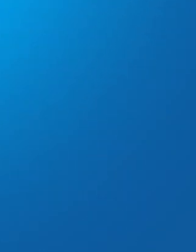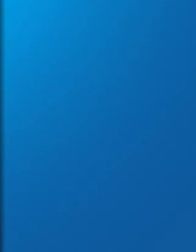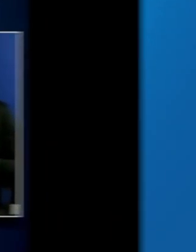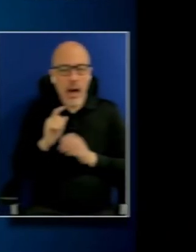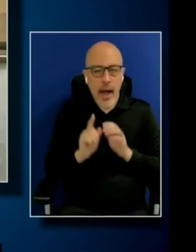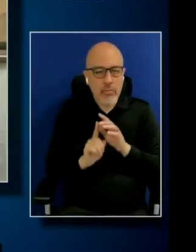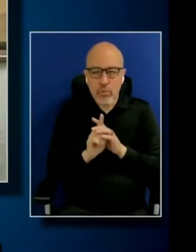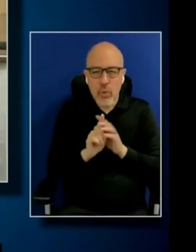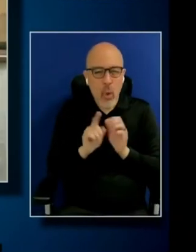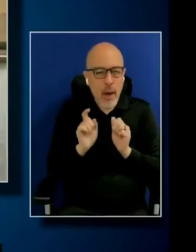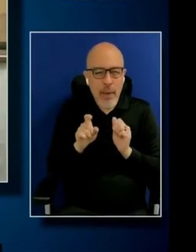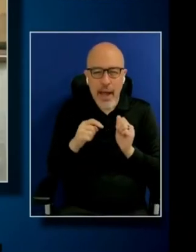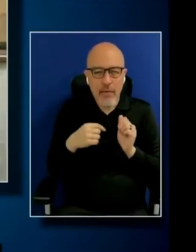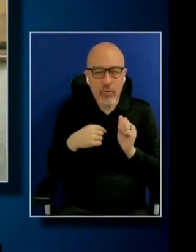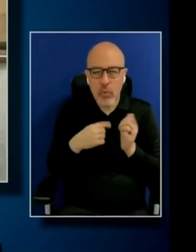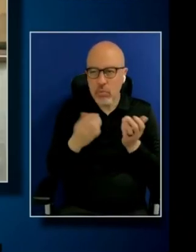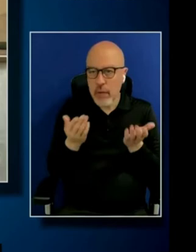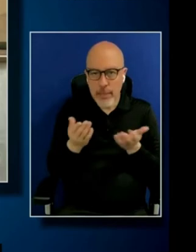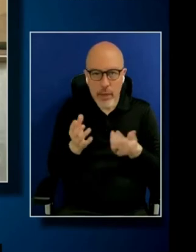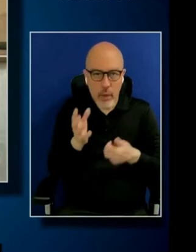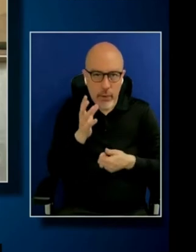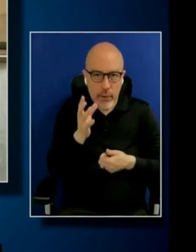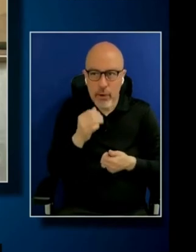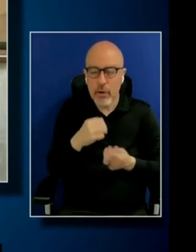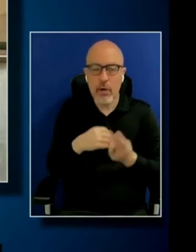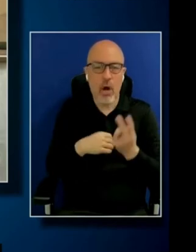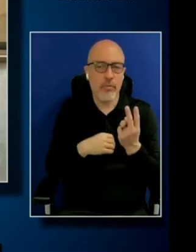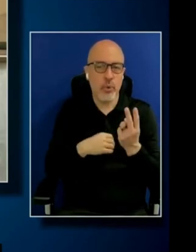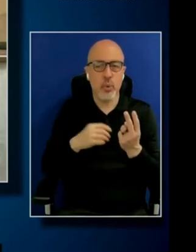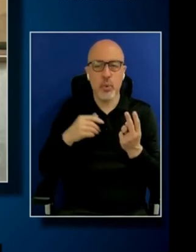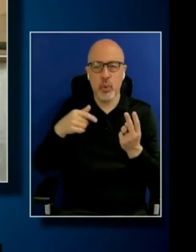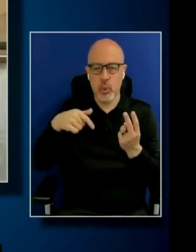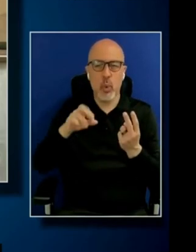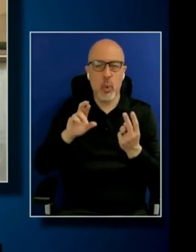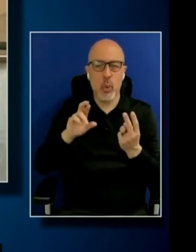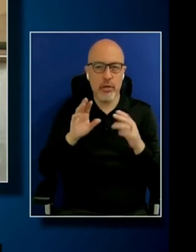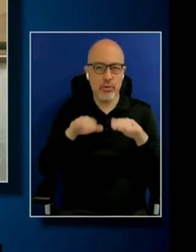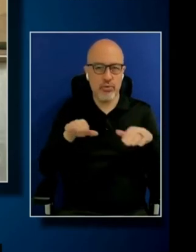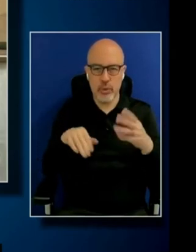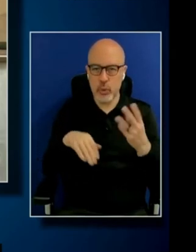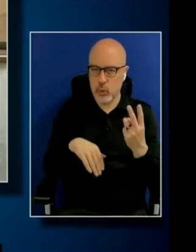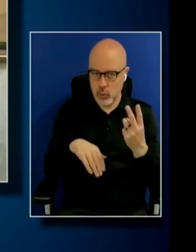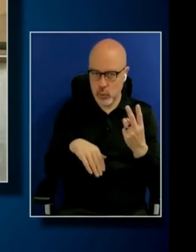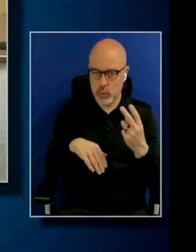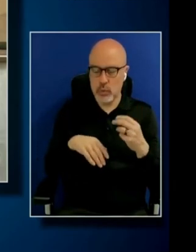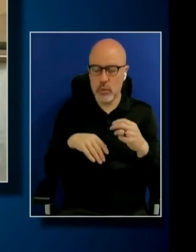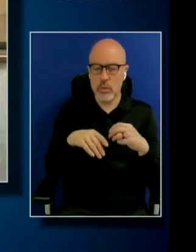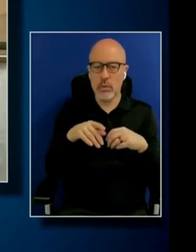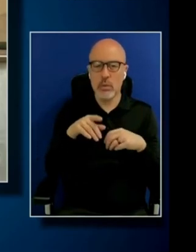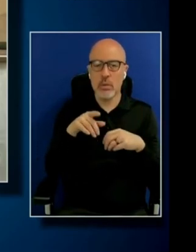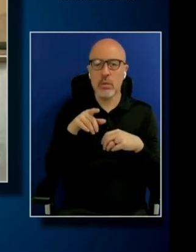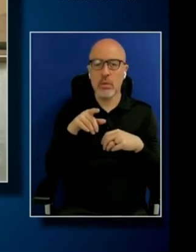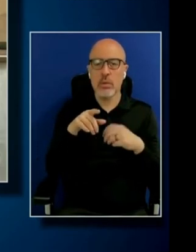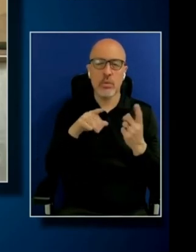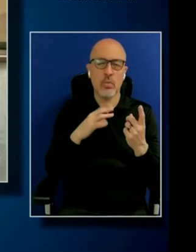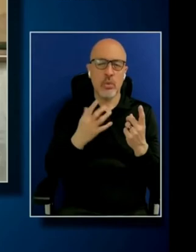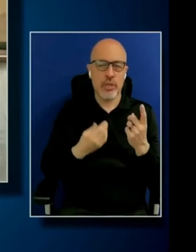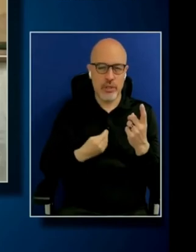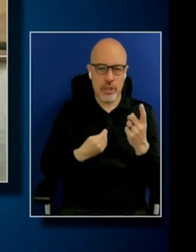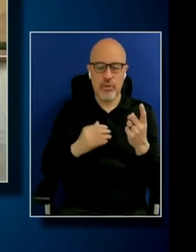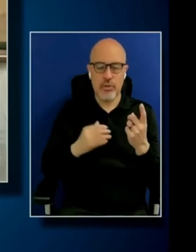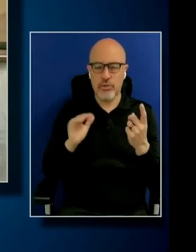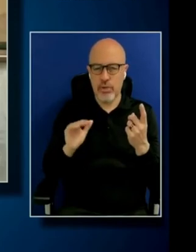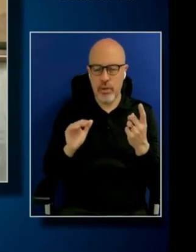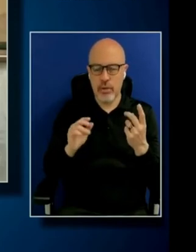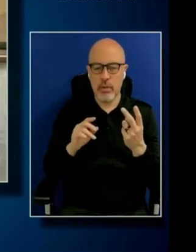I'm here as a mother of two queer children, actually, one transgender child